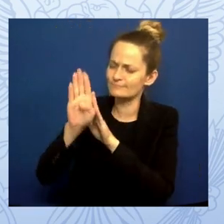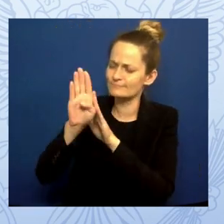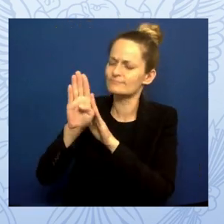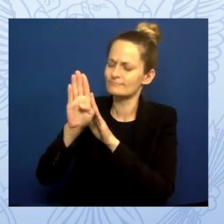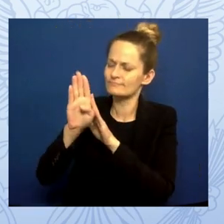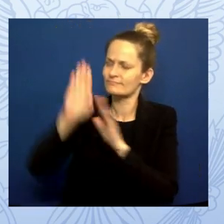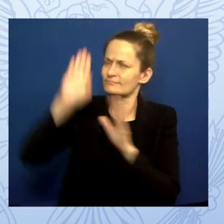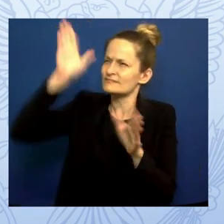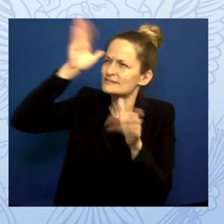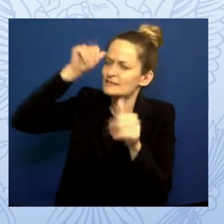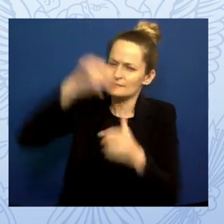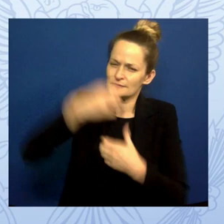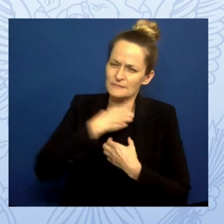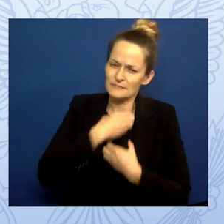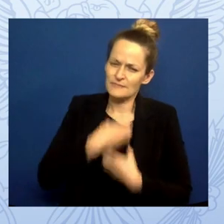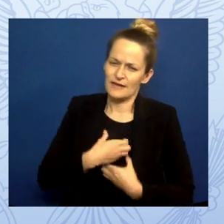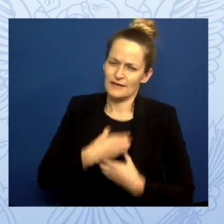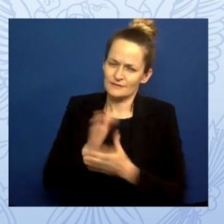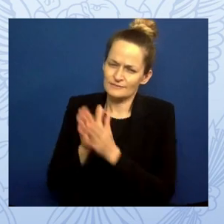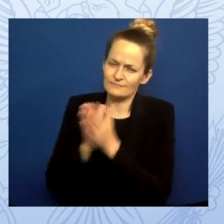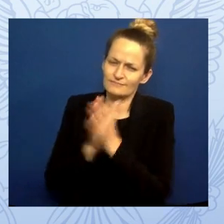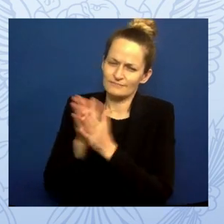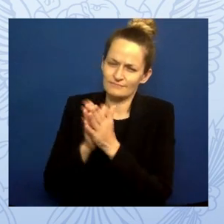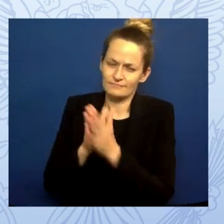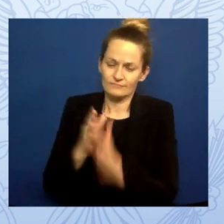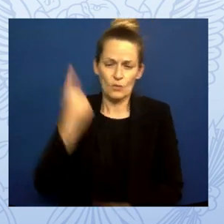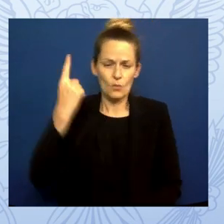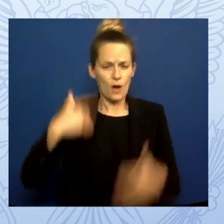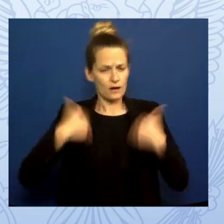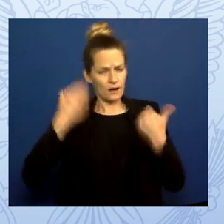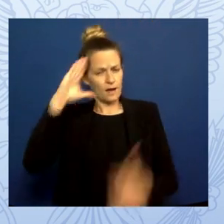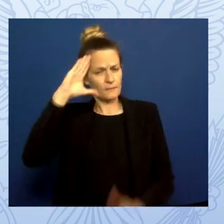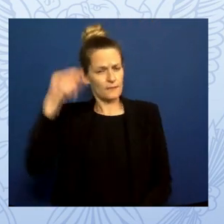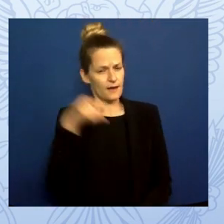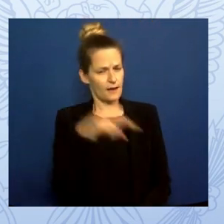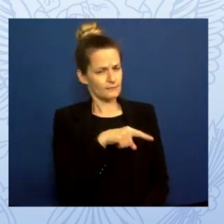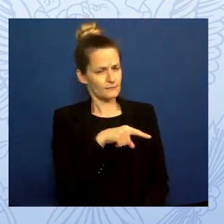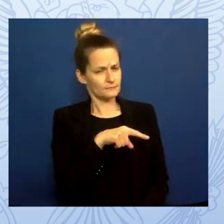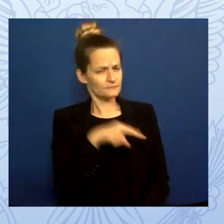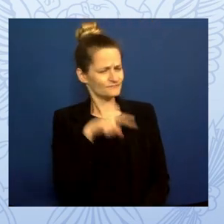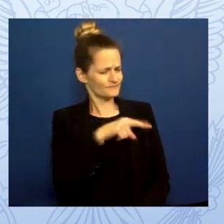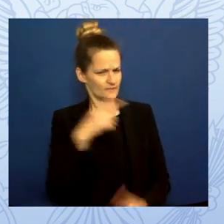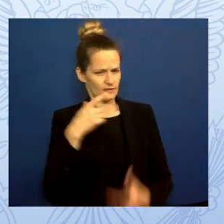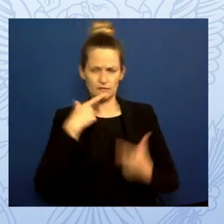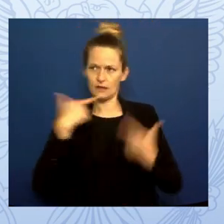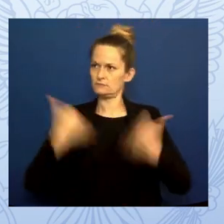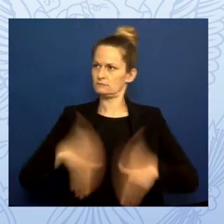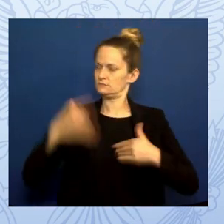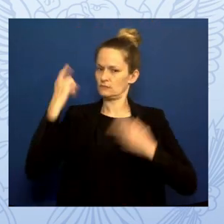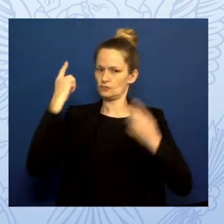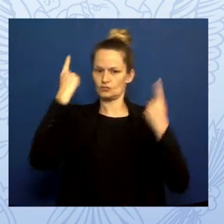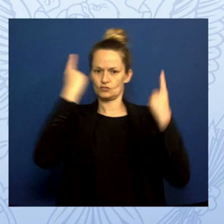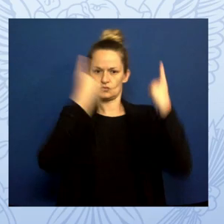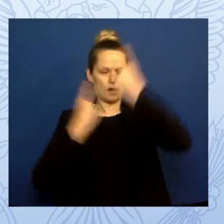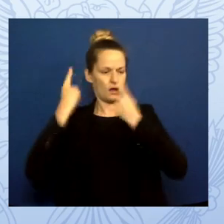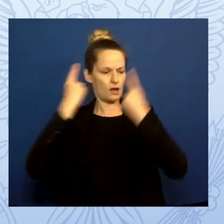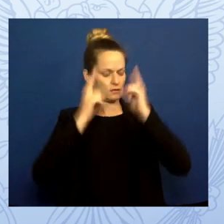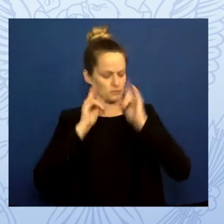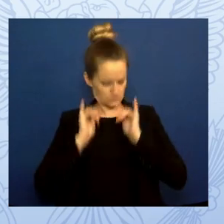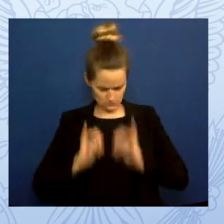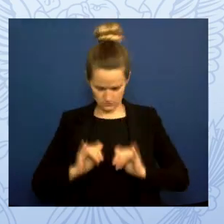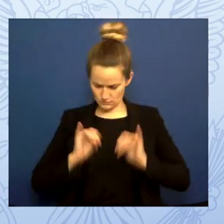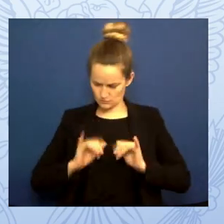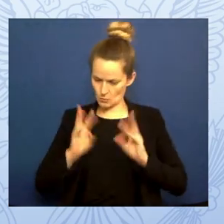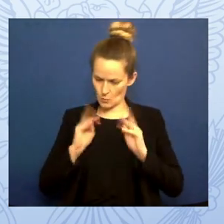beautiful when I realized, wow, I'm not so alone anymore. For